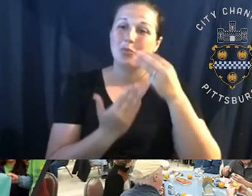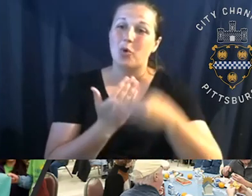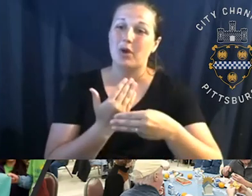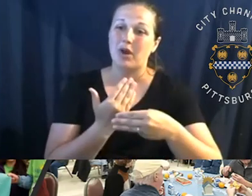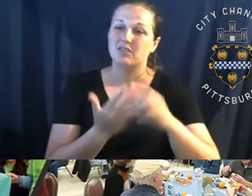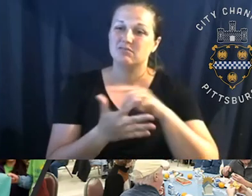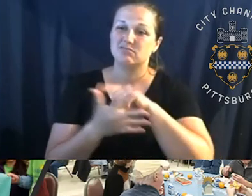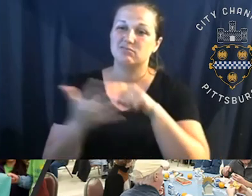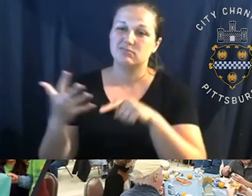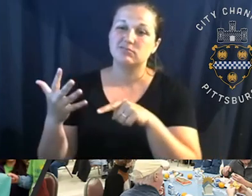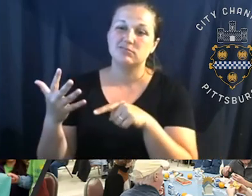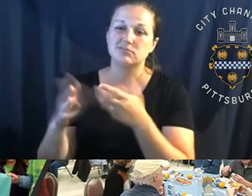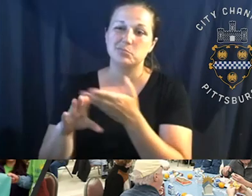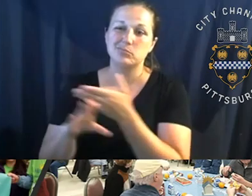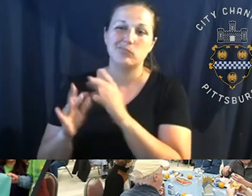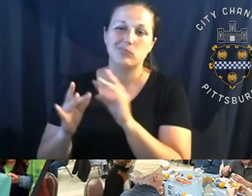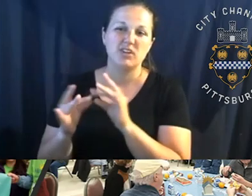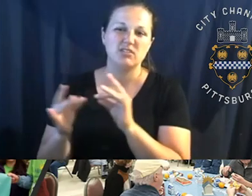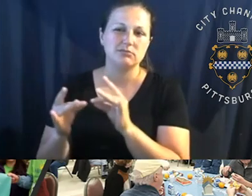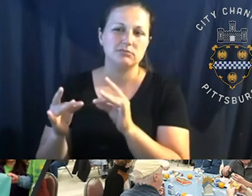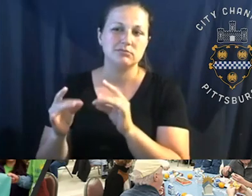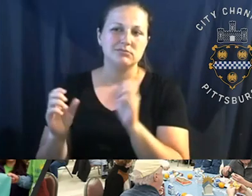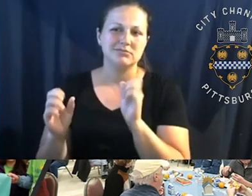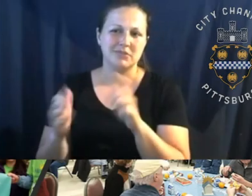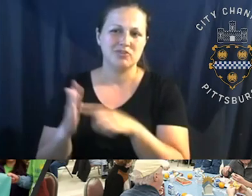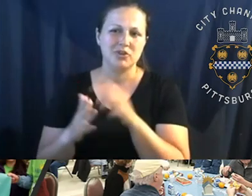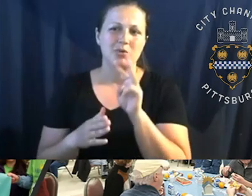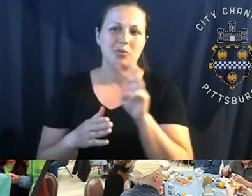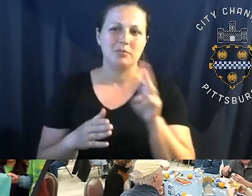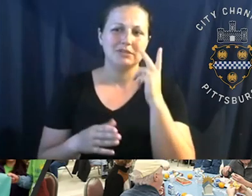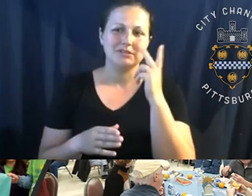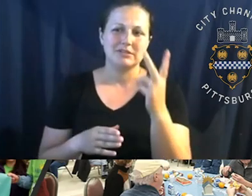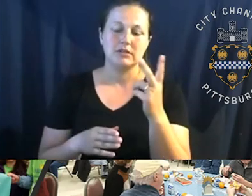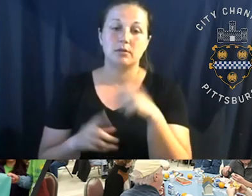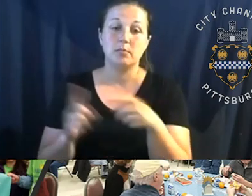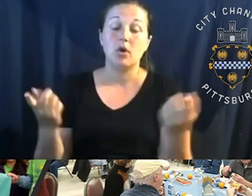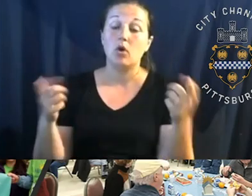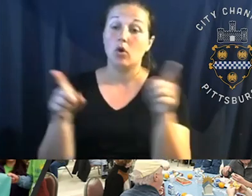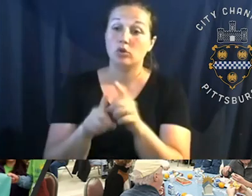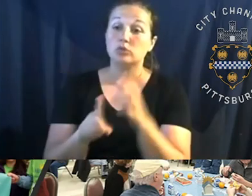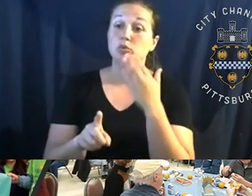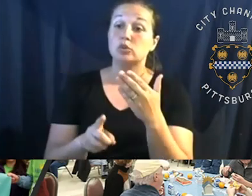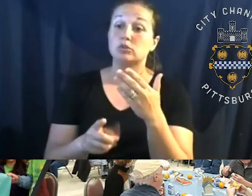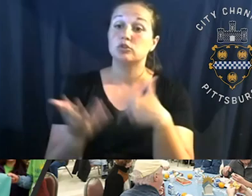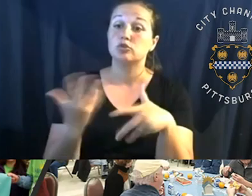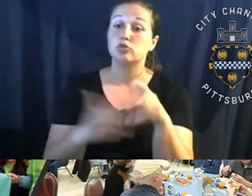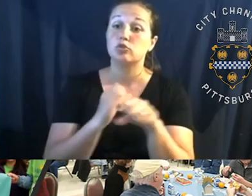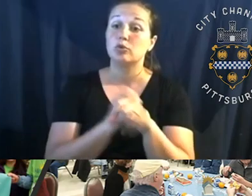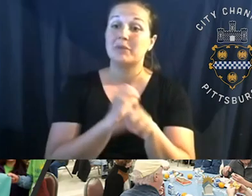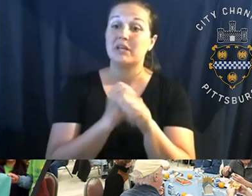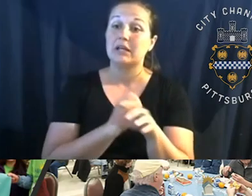uh, first few slides. I won't get too deep into that, but we also have a pretty good social media presence. We, we have a really,